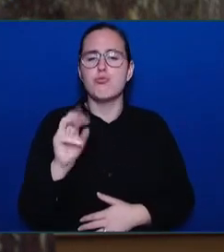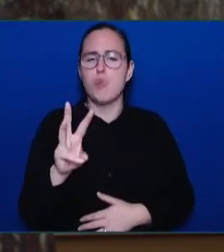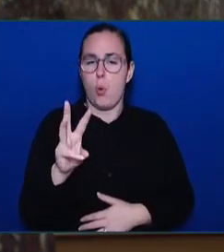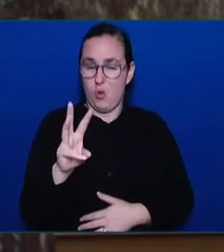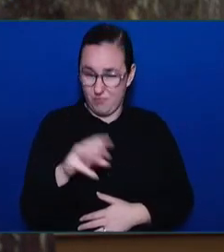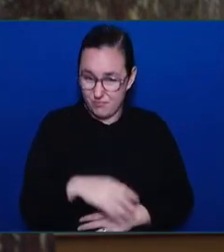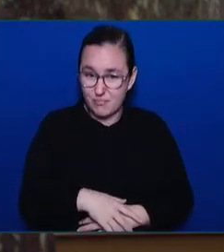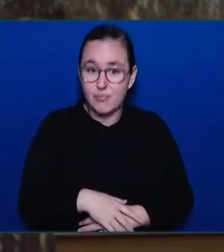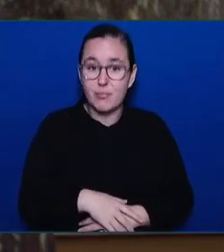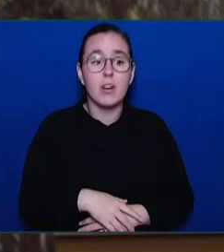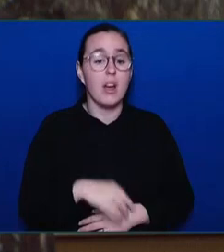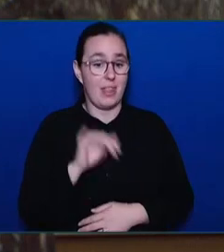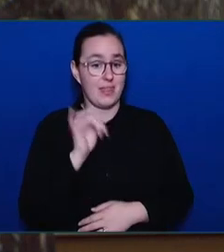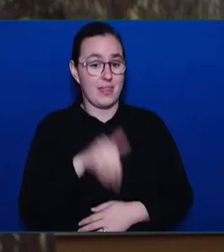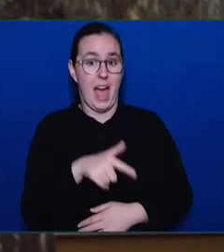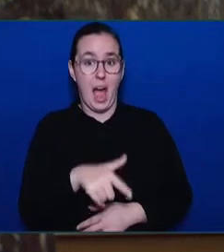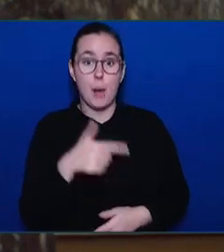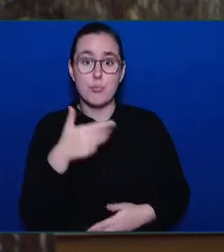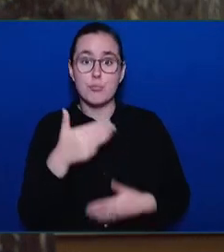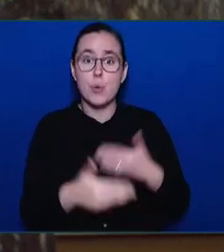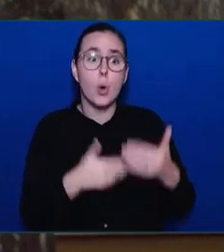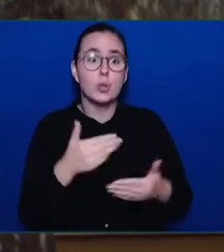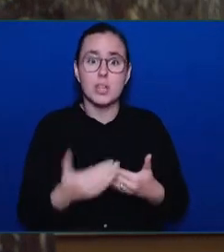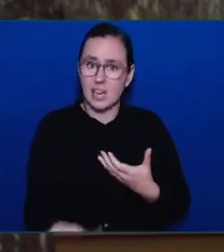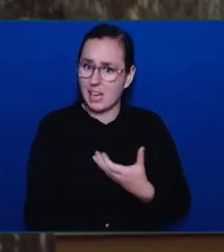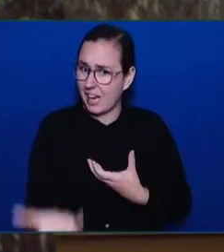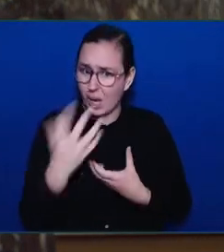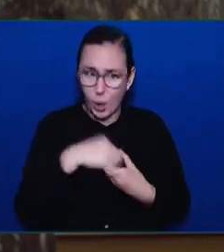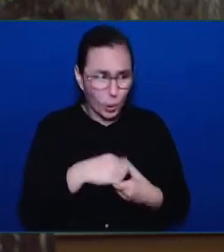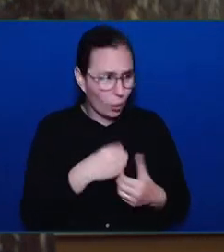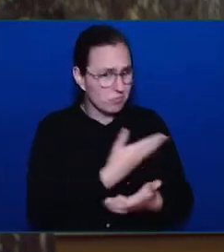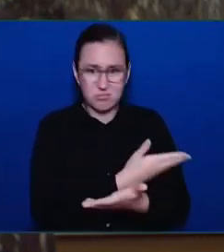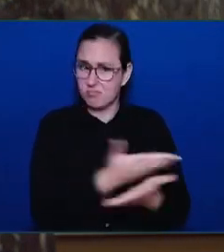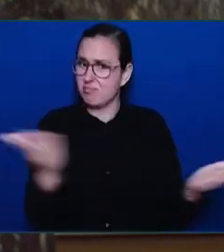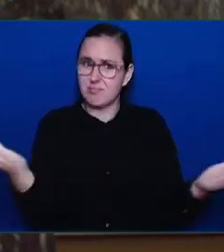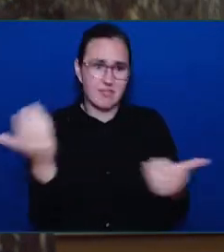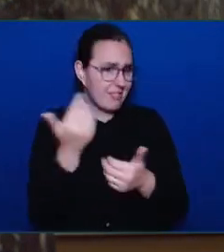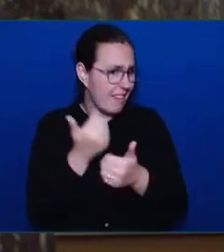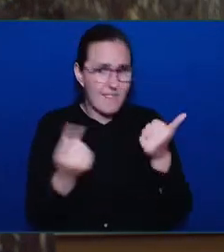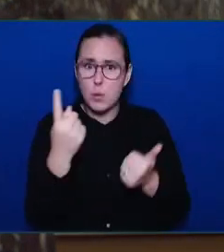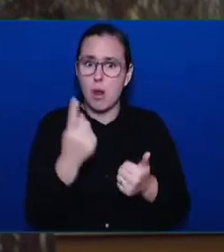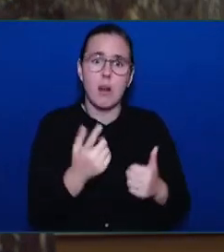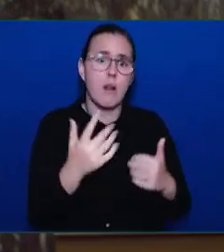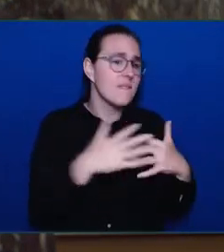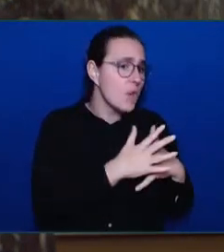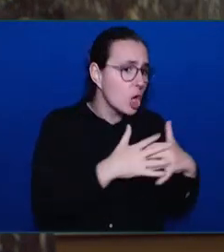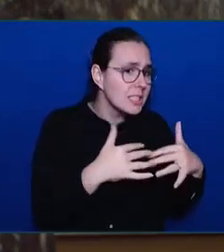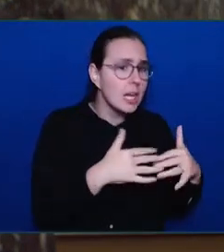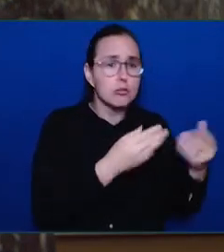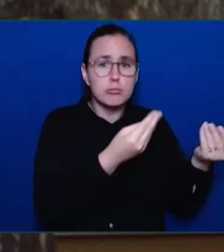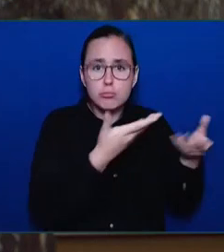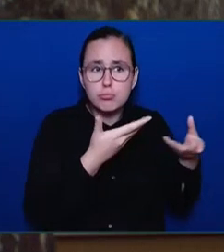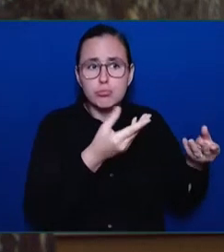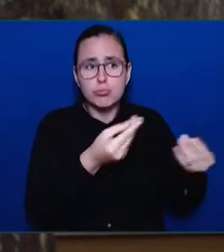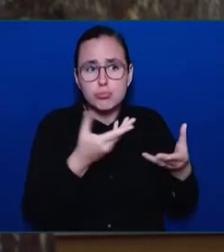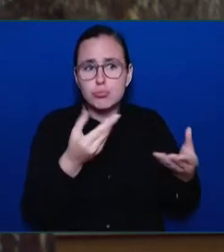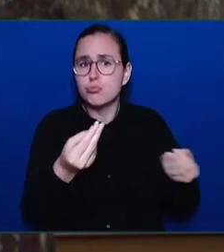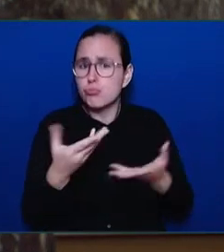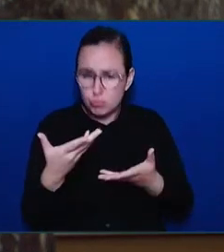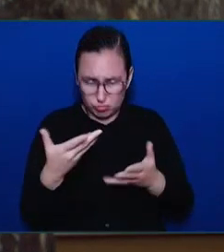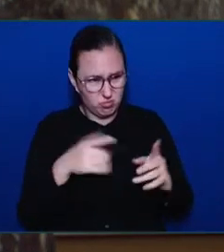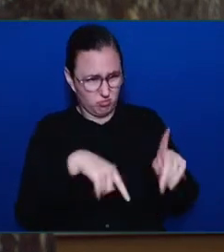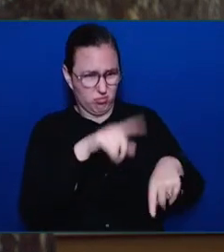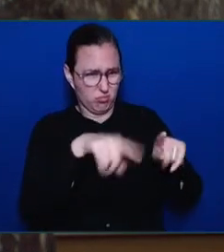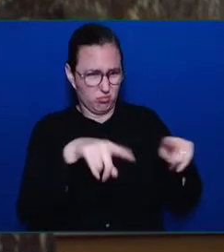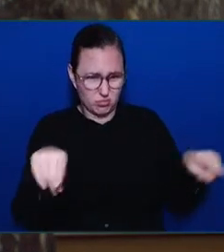The responses from various First Nations have been different, but nonetheless, they are all included in that process.